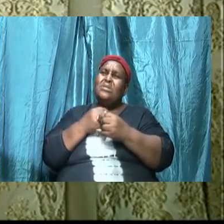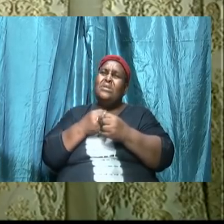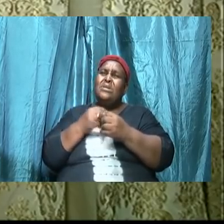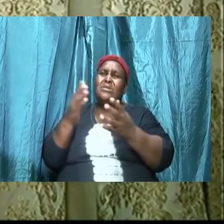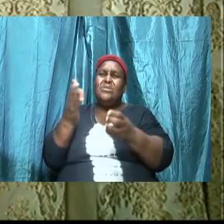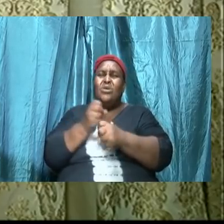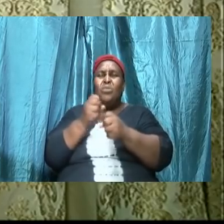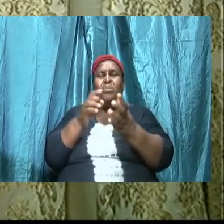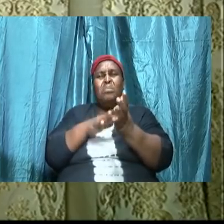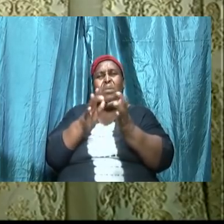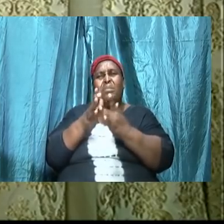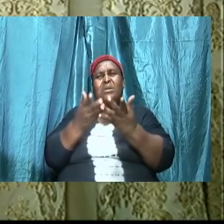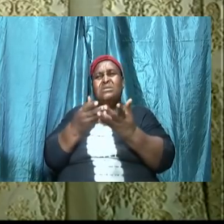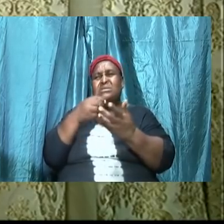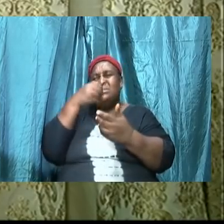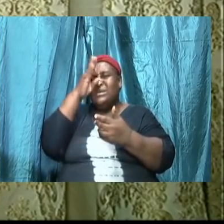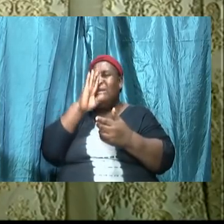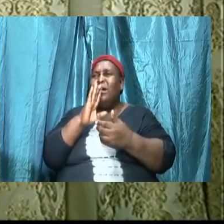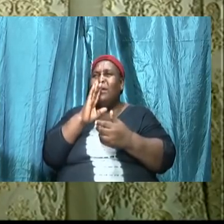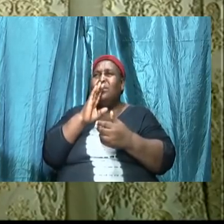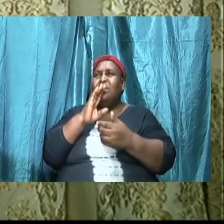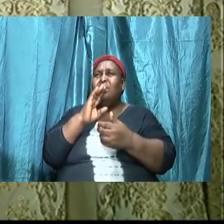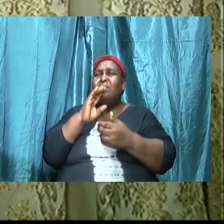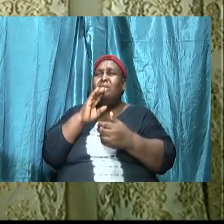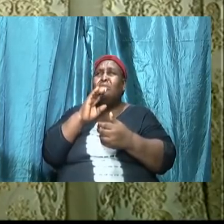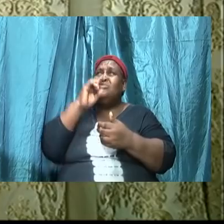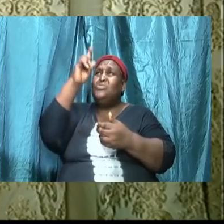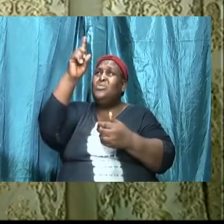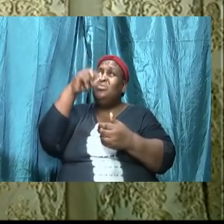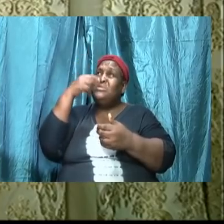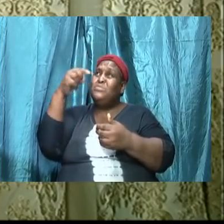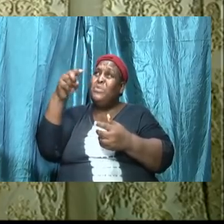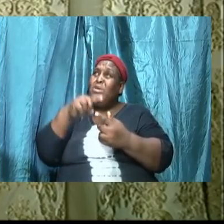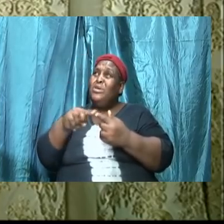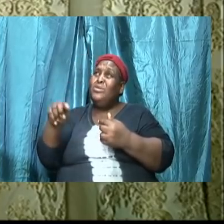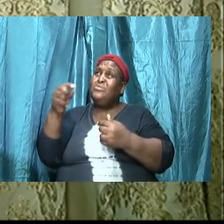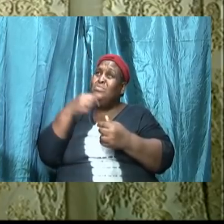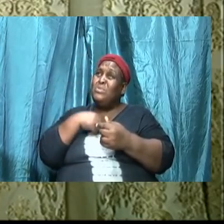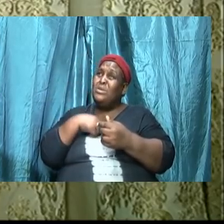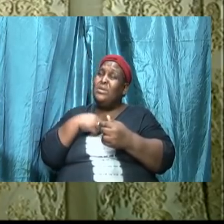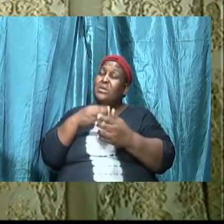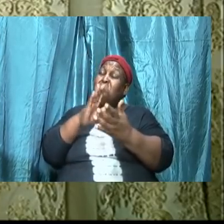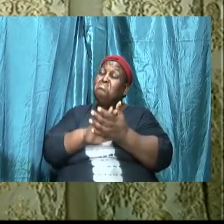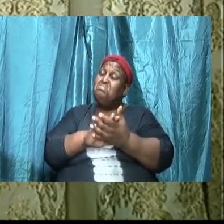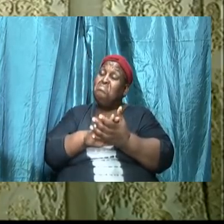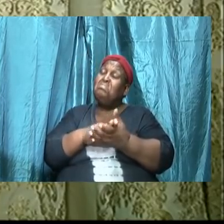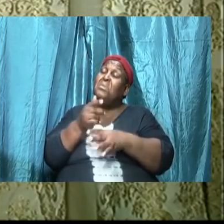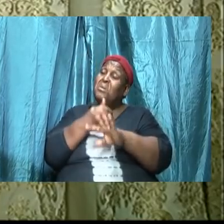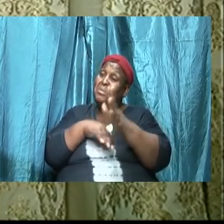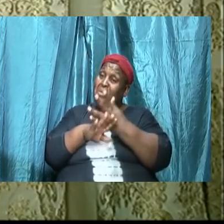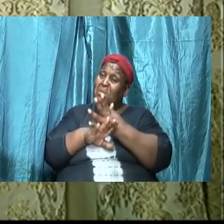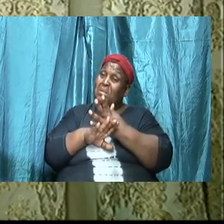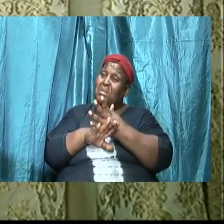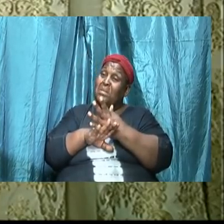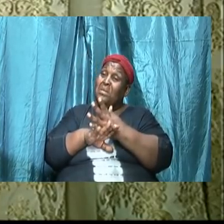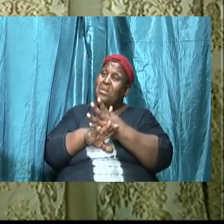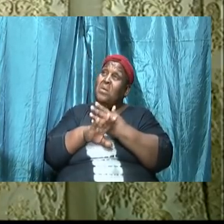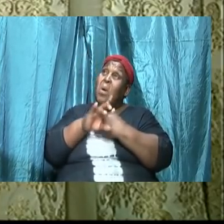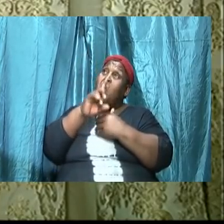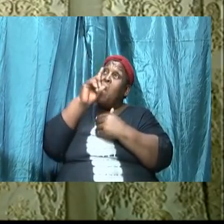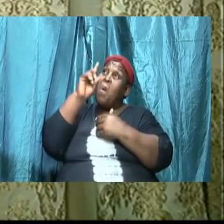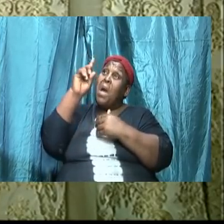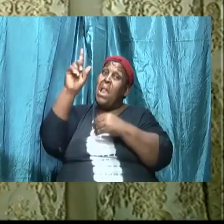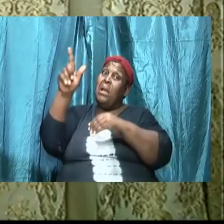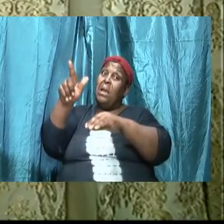and say God this is you talking to me and just direct me open it and place our hand there and when we place our hand it's one long